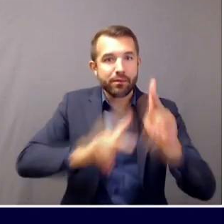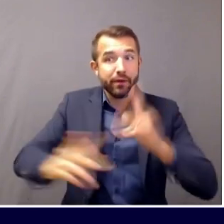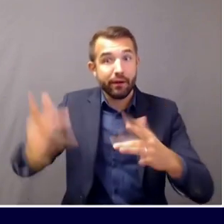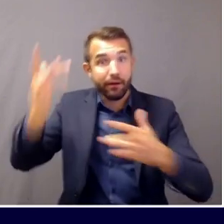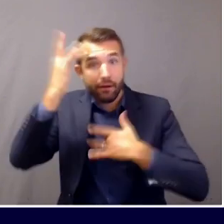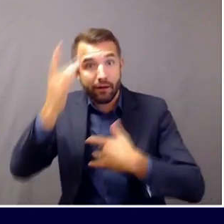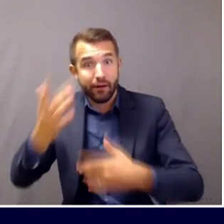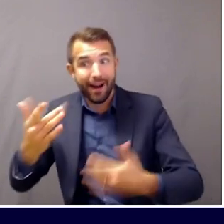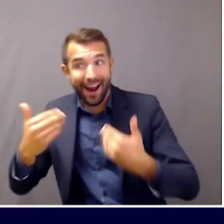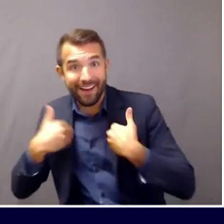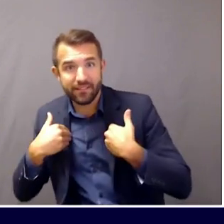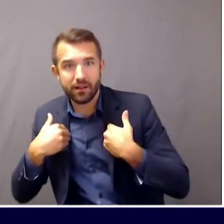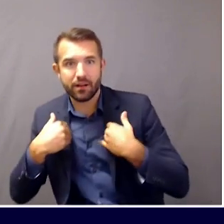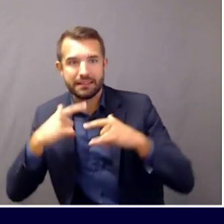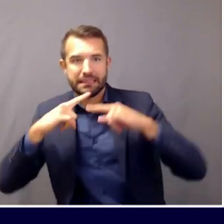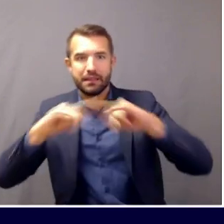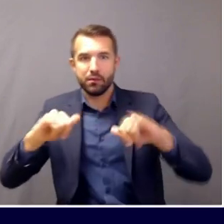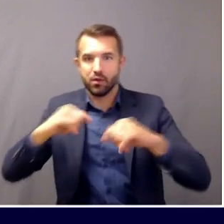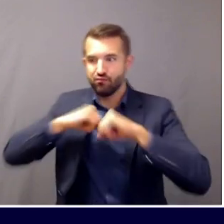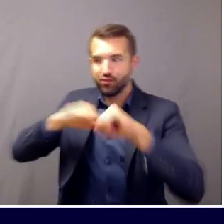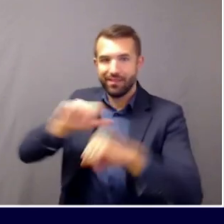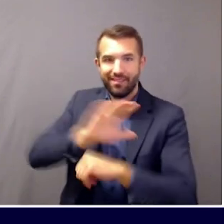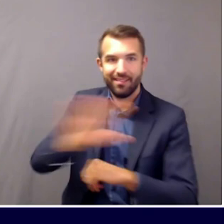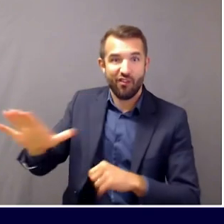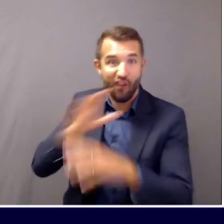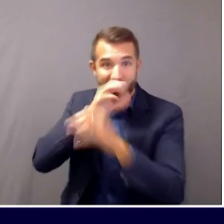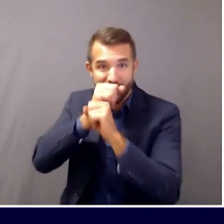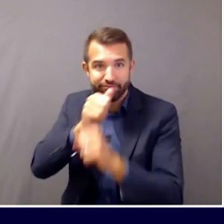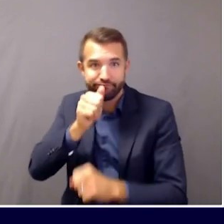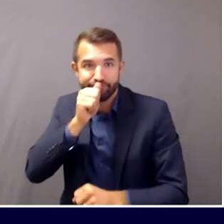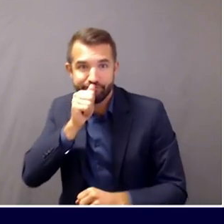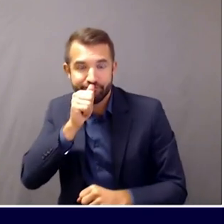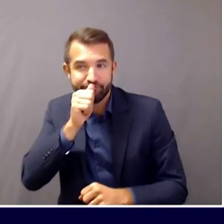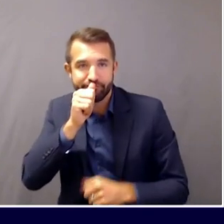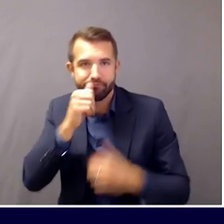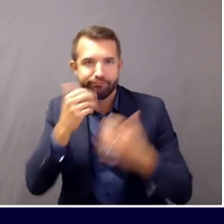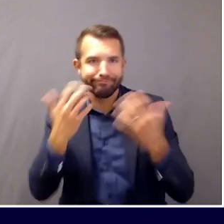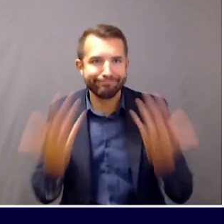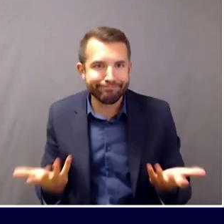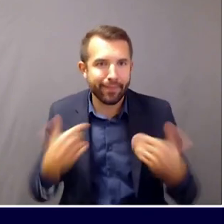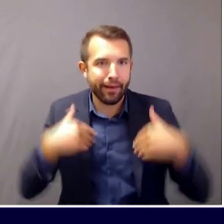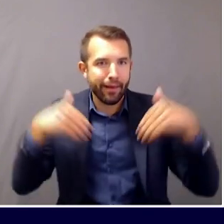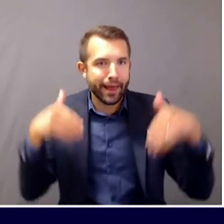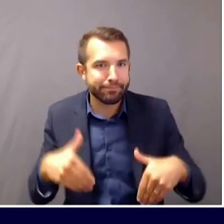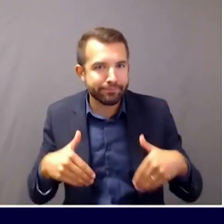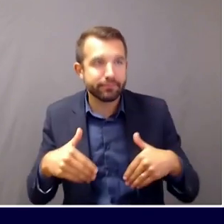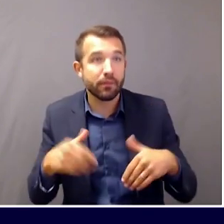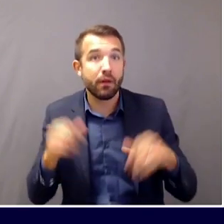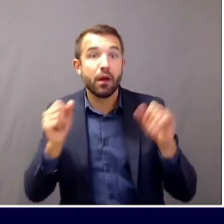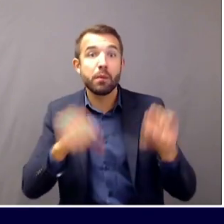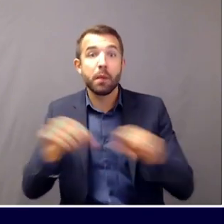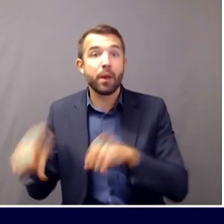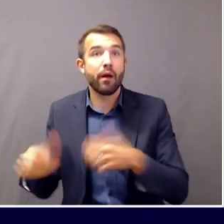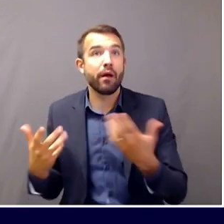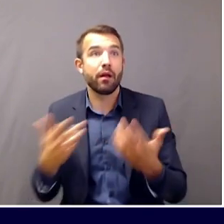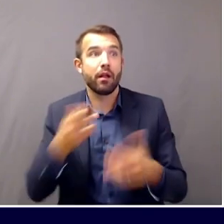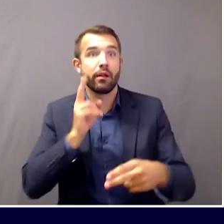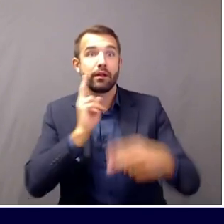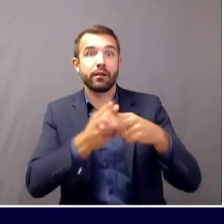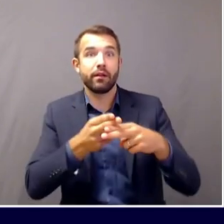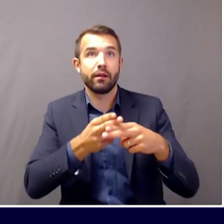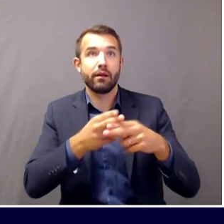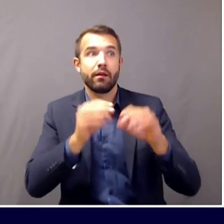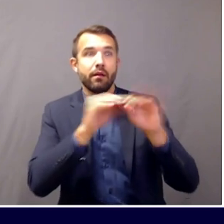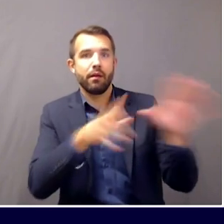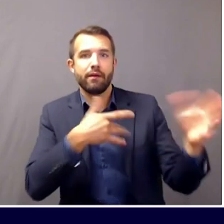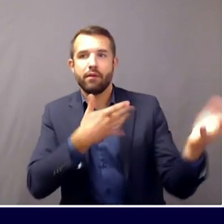privacy. Protecting that privacy is important. If your privacy is going to be compromised, you may not be willing to go to the doctor. You may not